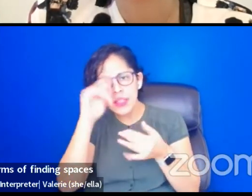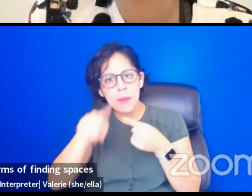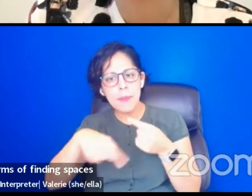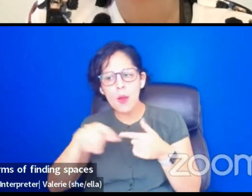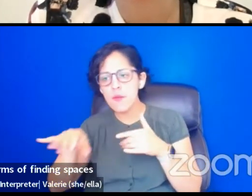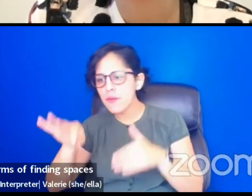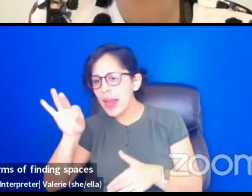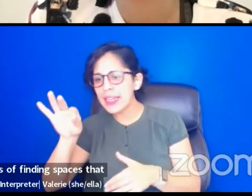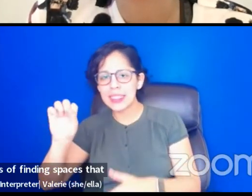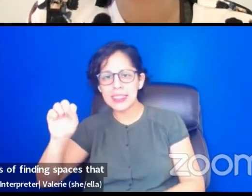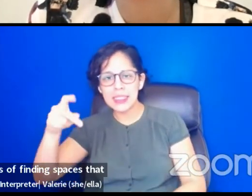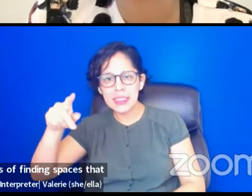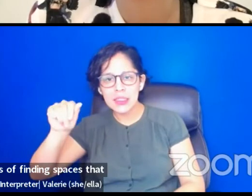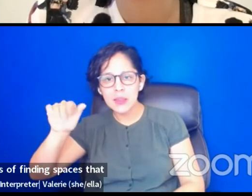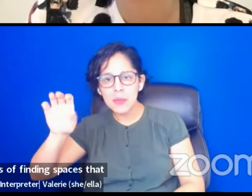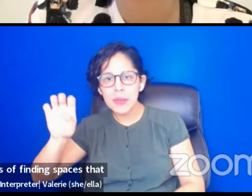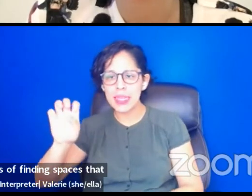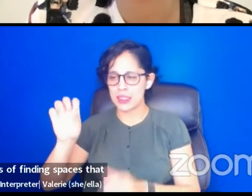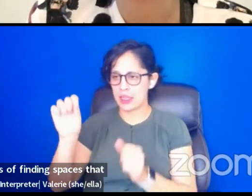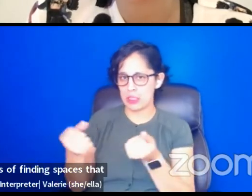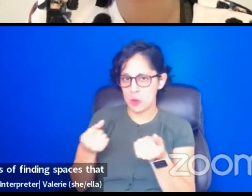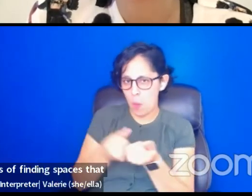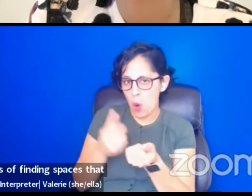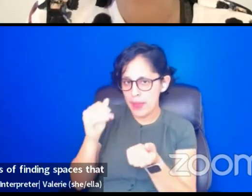in that? So that you're not the only one